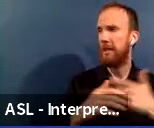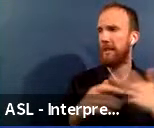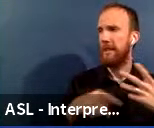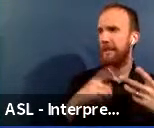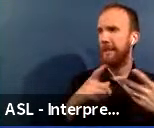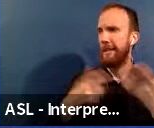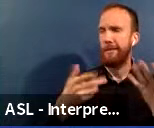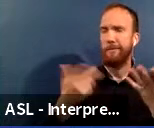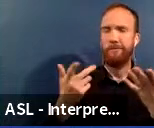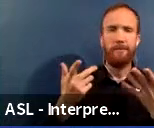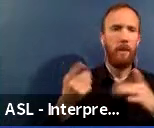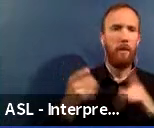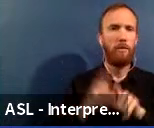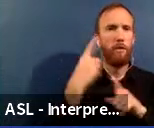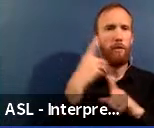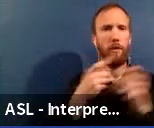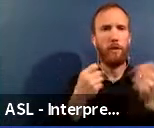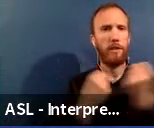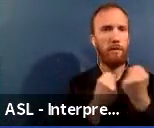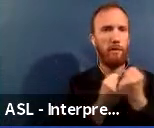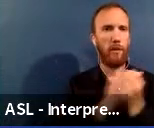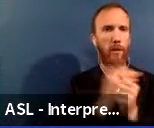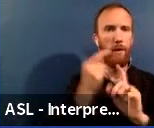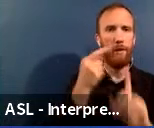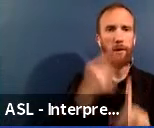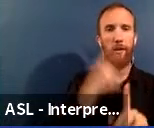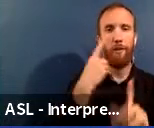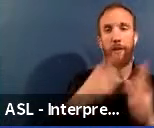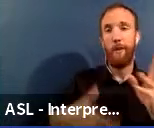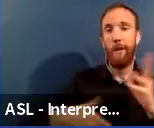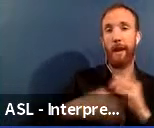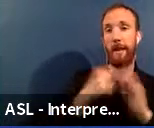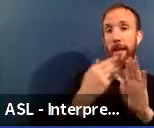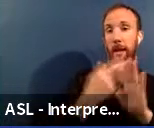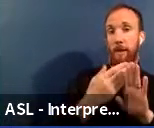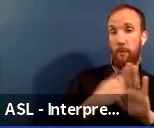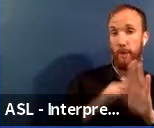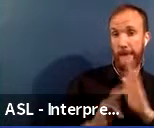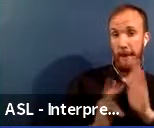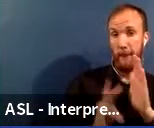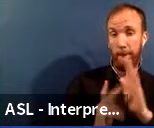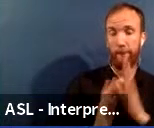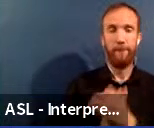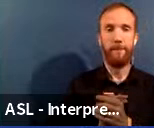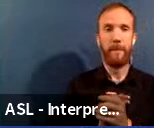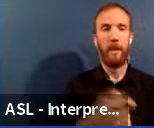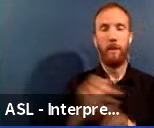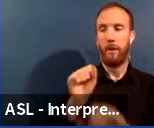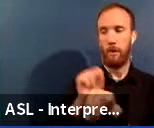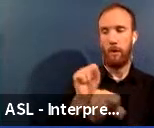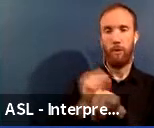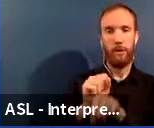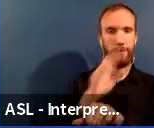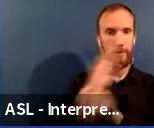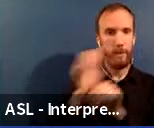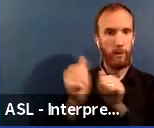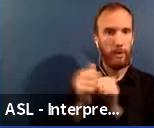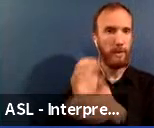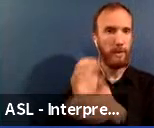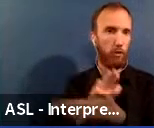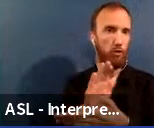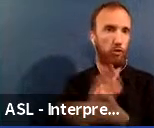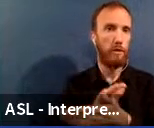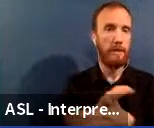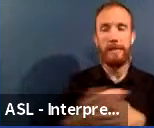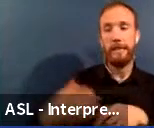CPS's initiative to expand pre-K. In coordination with schools, the chief of schools, and the